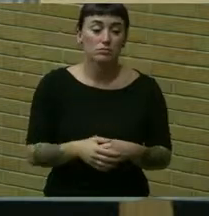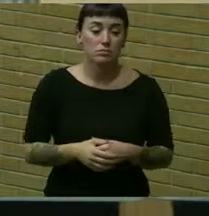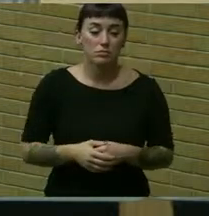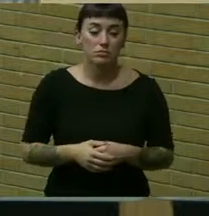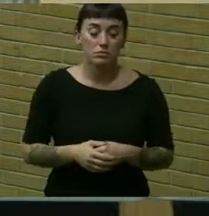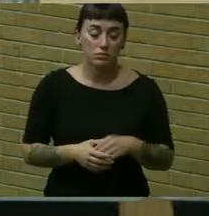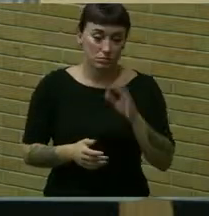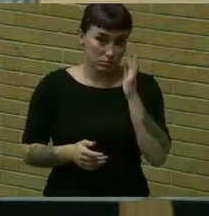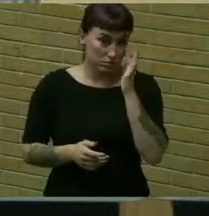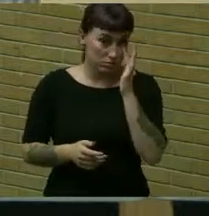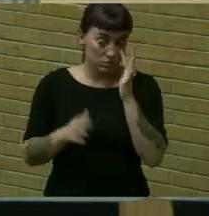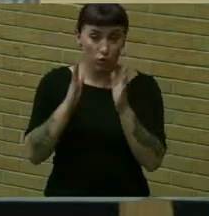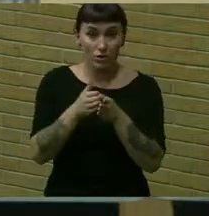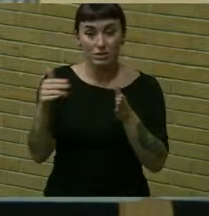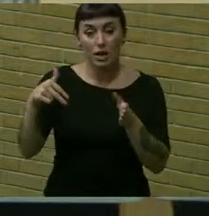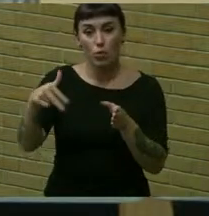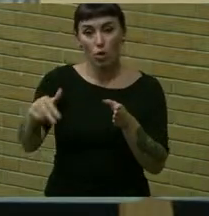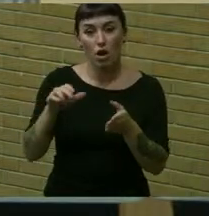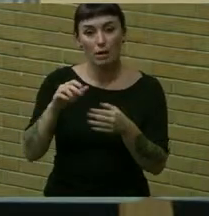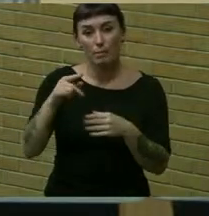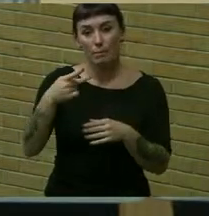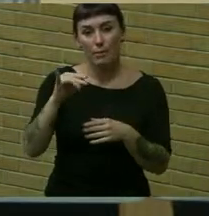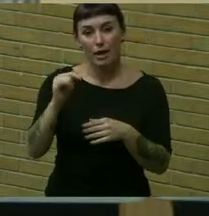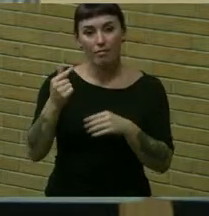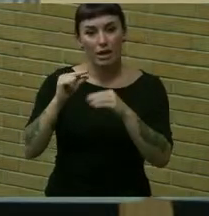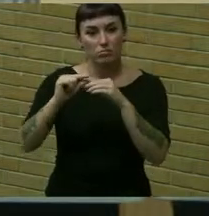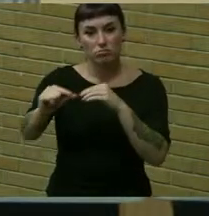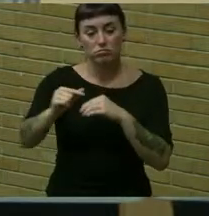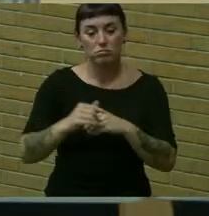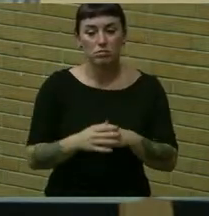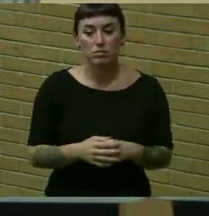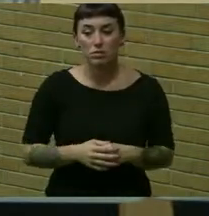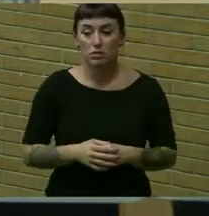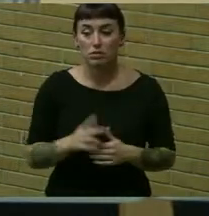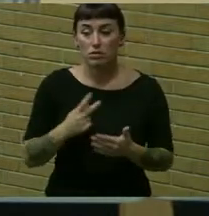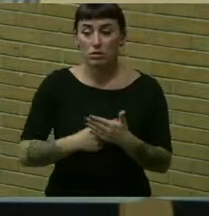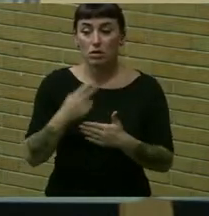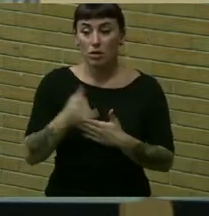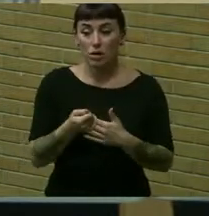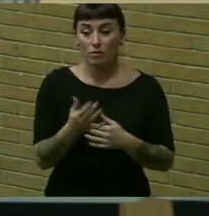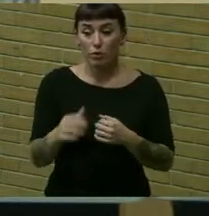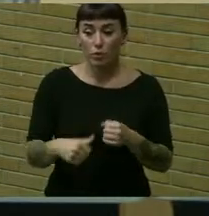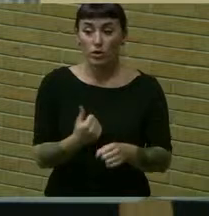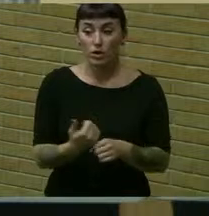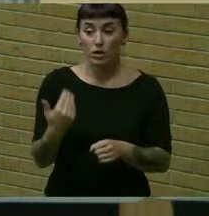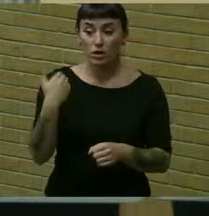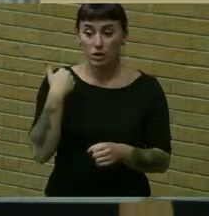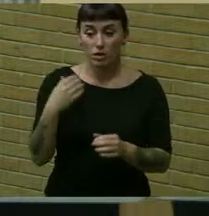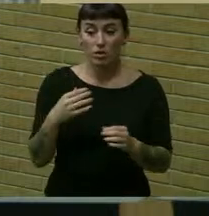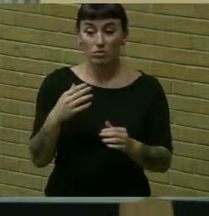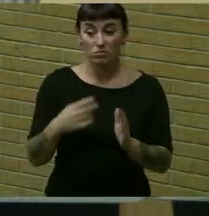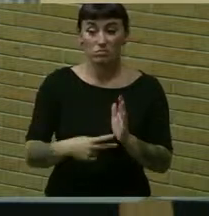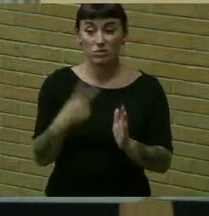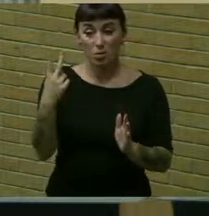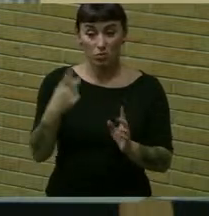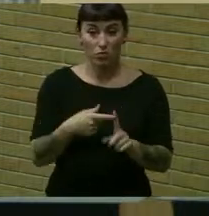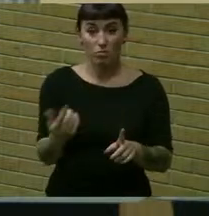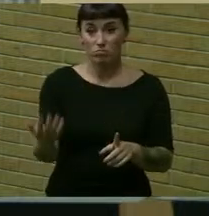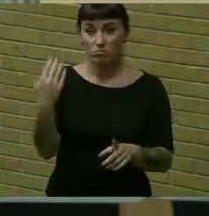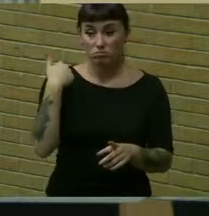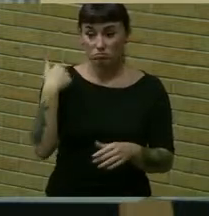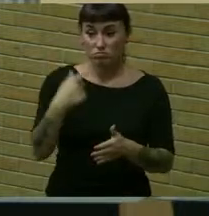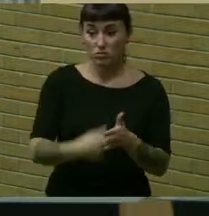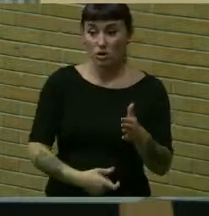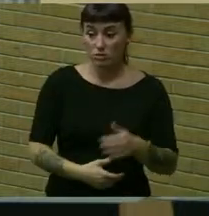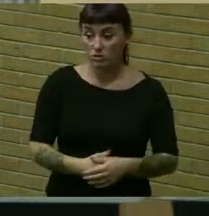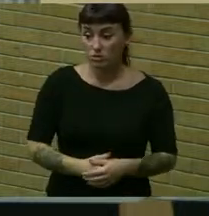on sidewalk paving um with a project a couple of years ago that more than doubled from the anticipated cost